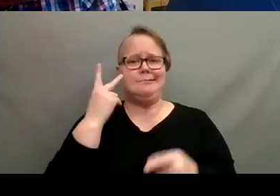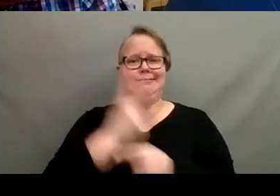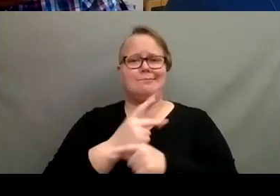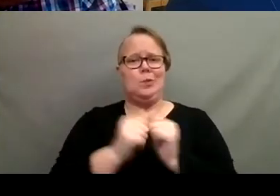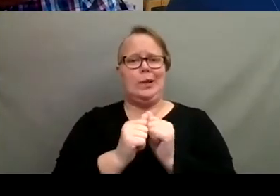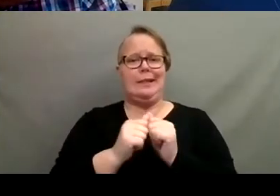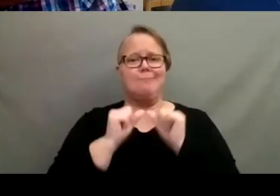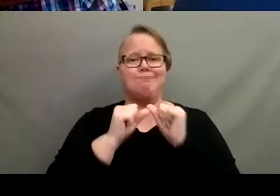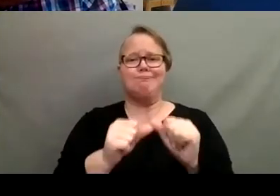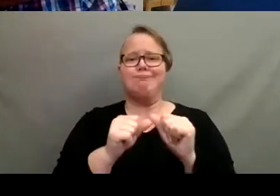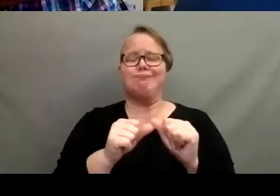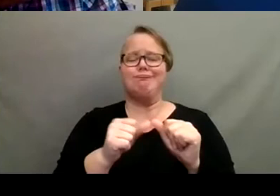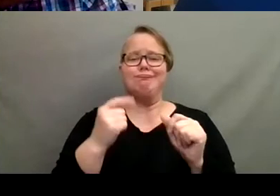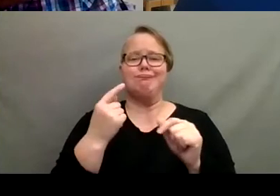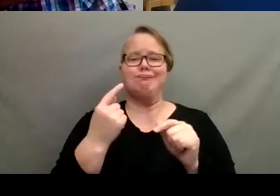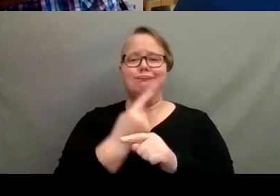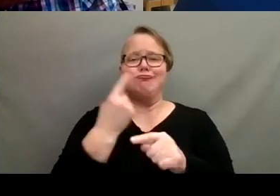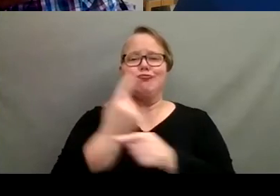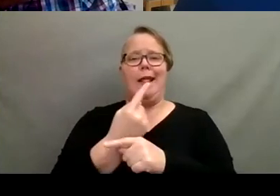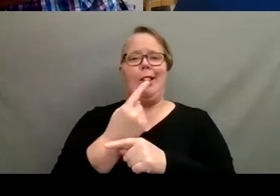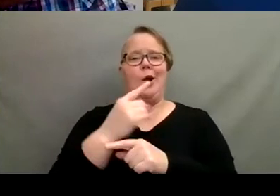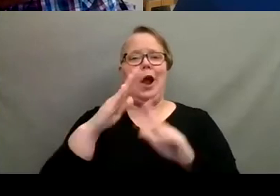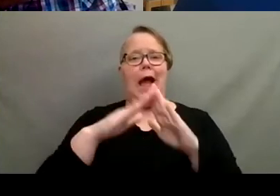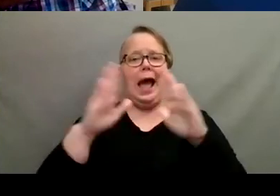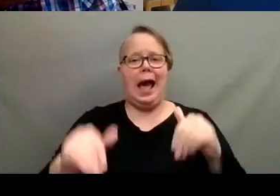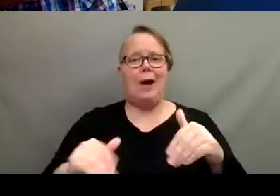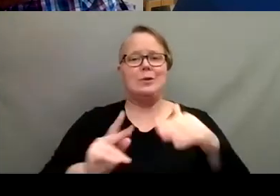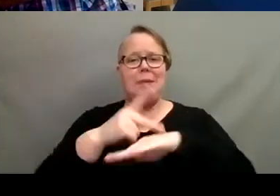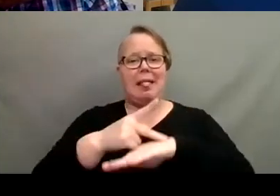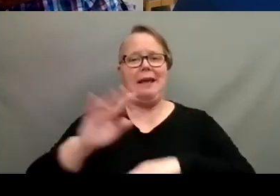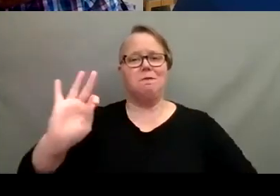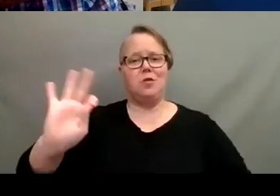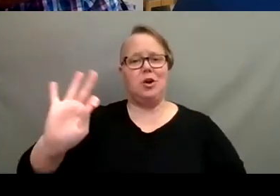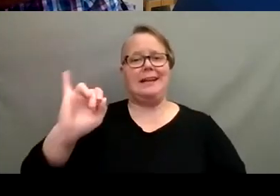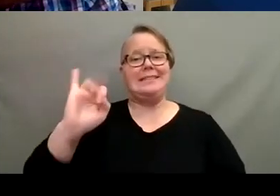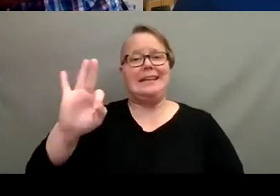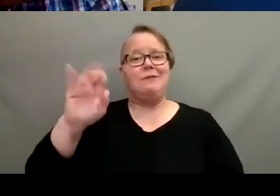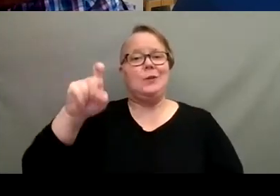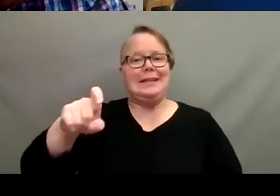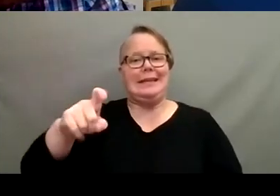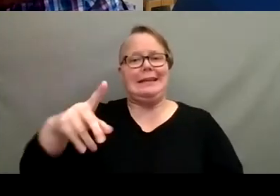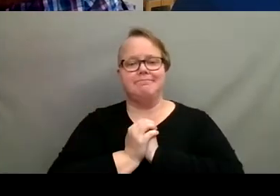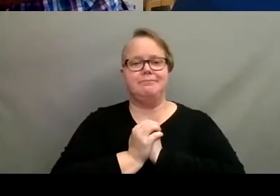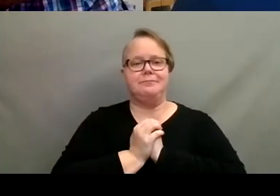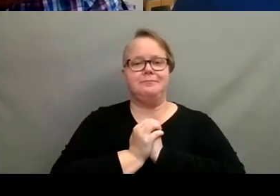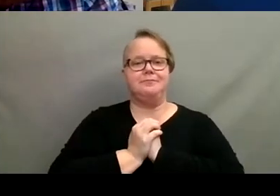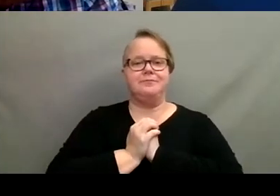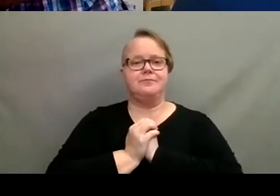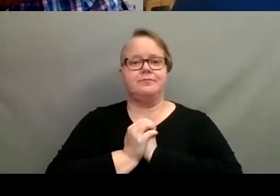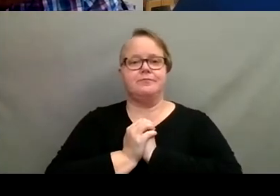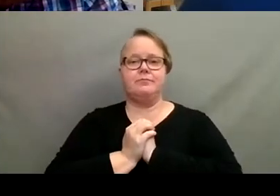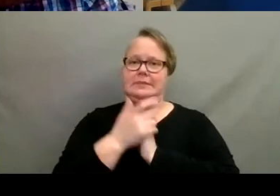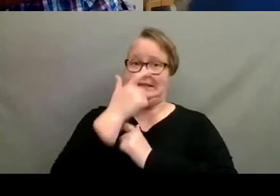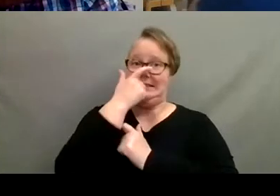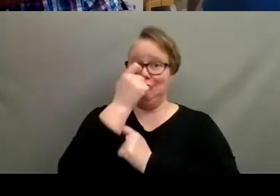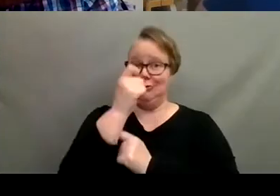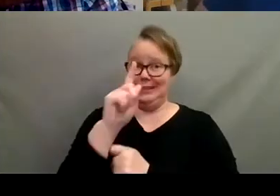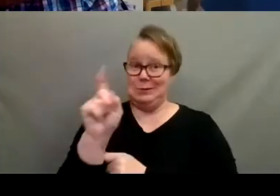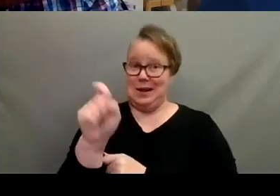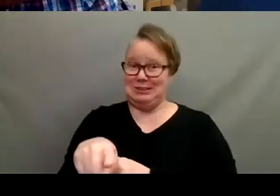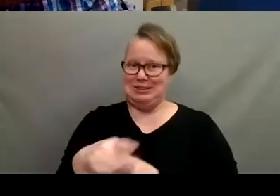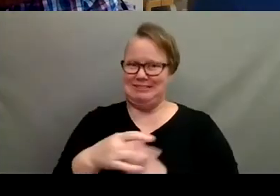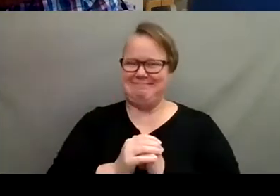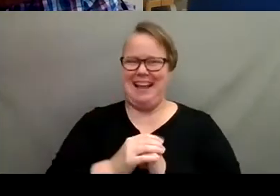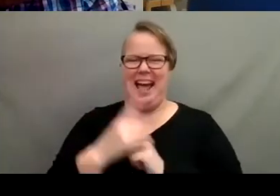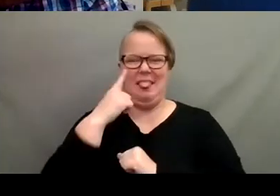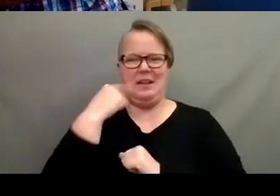traditional kind of house plant fertilizer. If you need, need some added nutrients. Interesting question though. I think we have